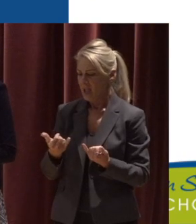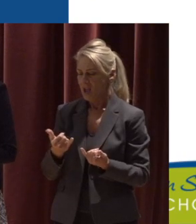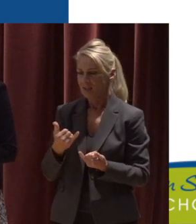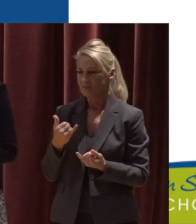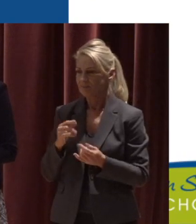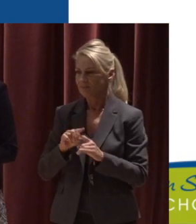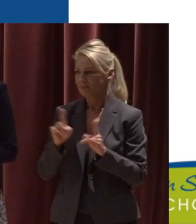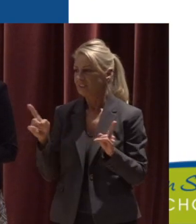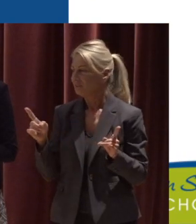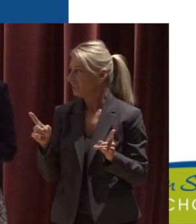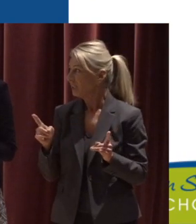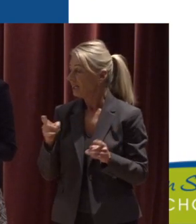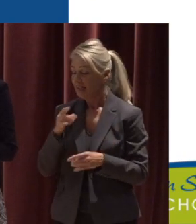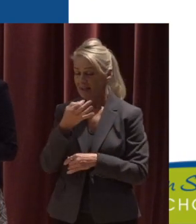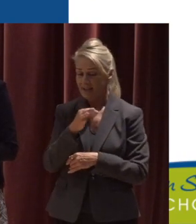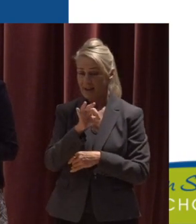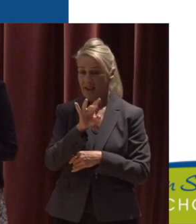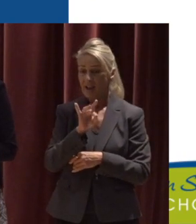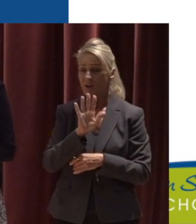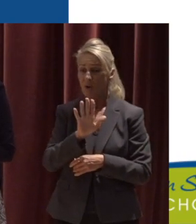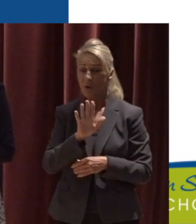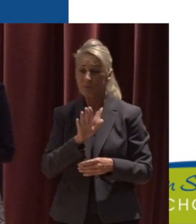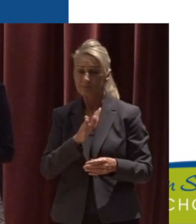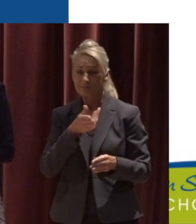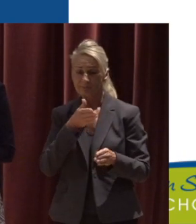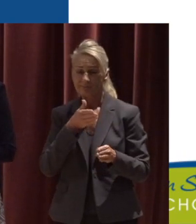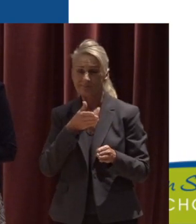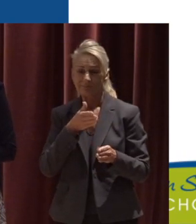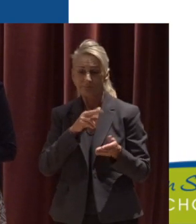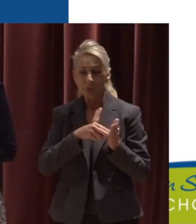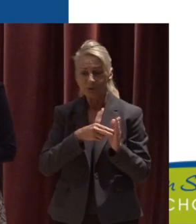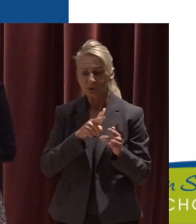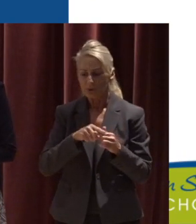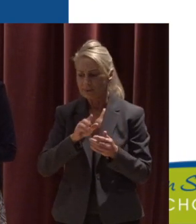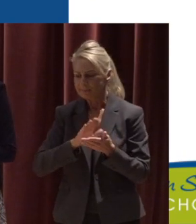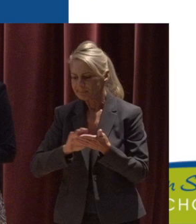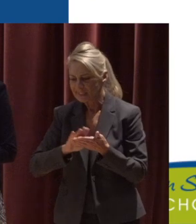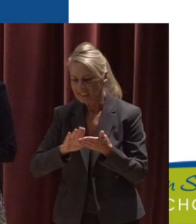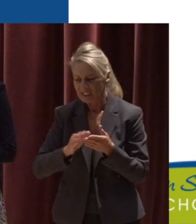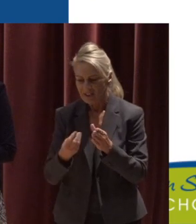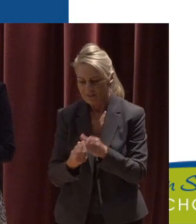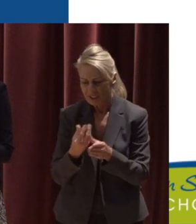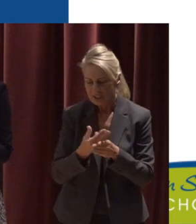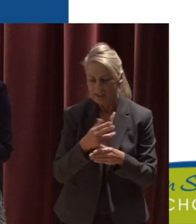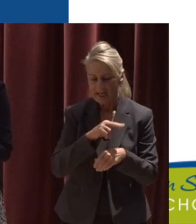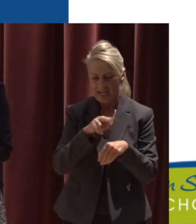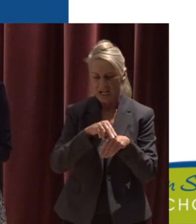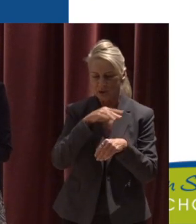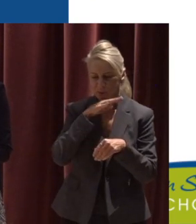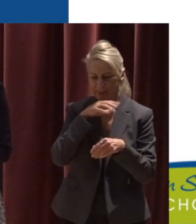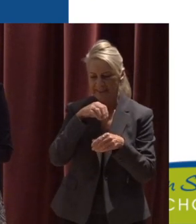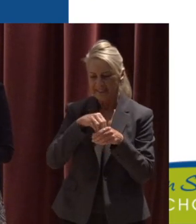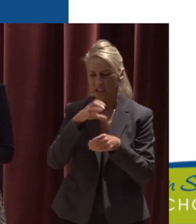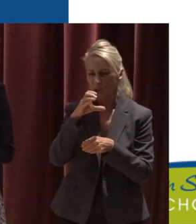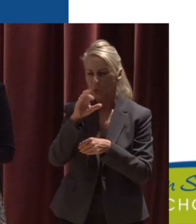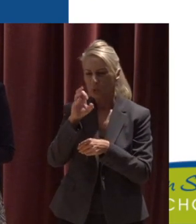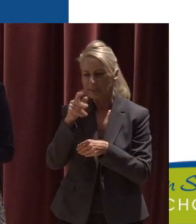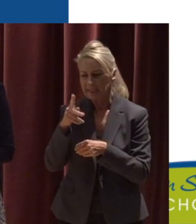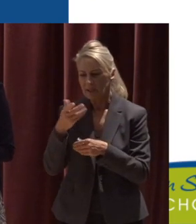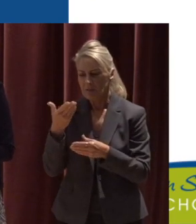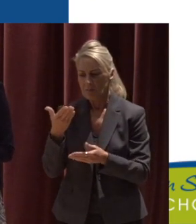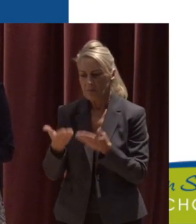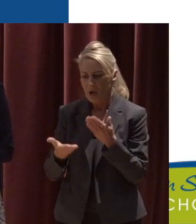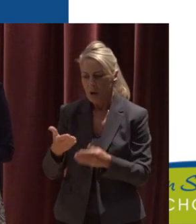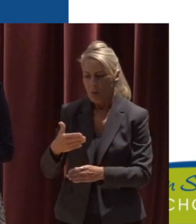In 1998, the main purpose of the stream crew was just to clear as much vegetation And natural debris that was in the creek channel Possibly blocking